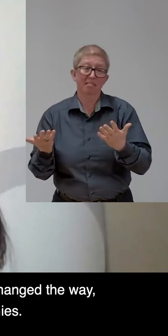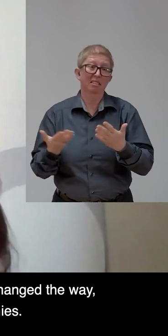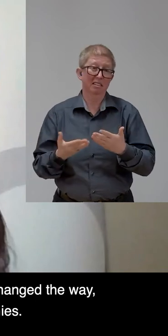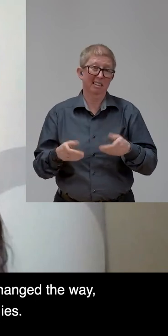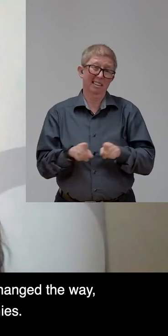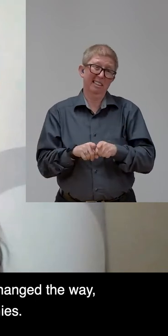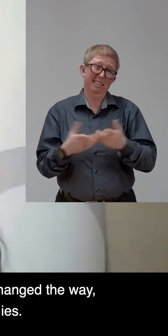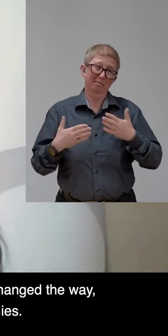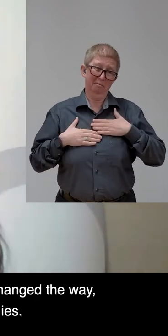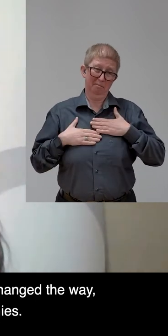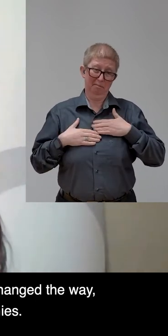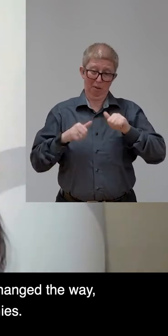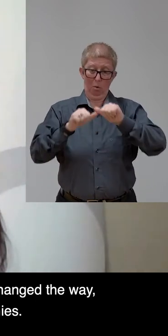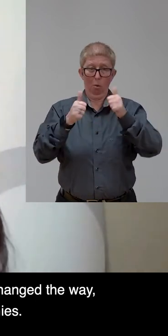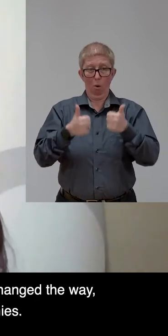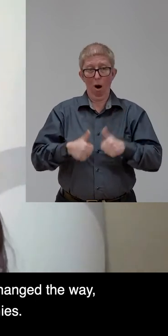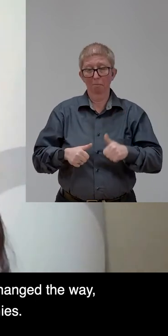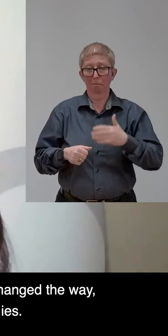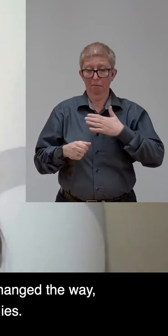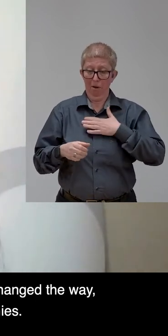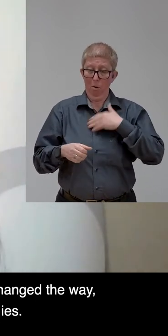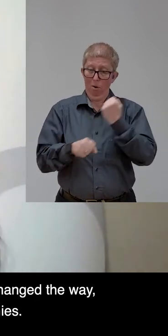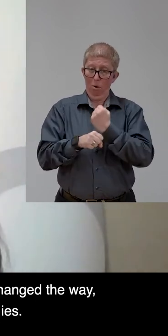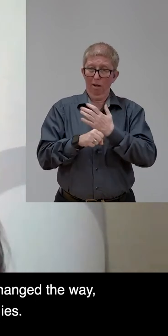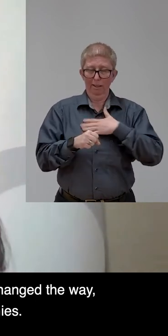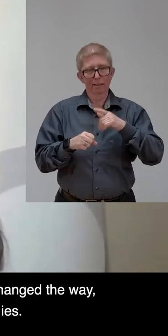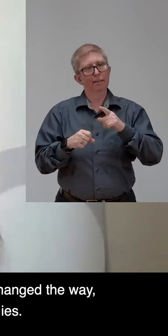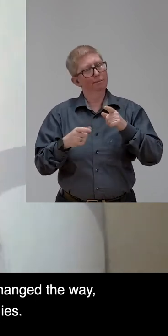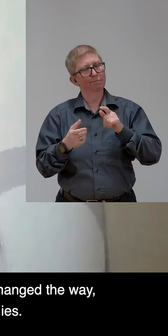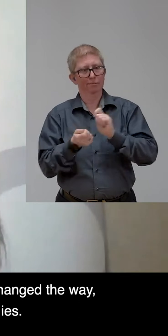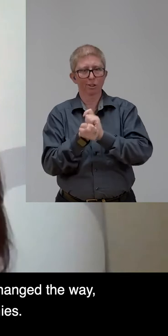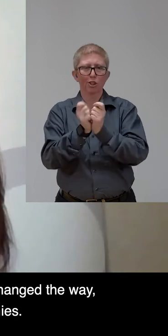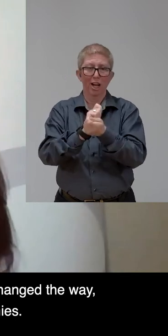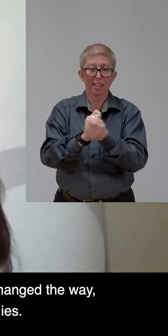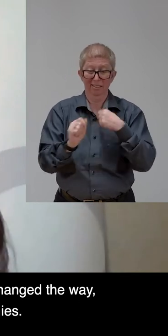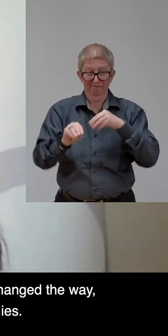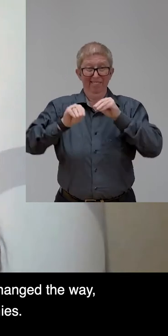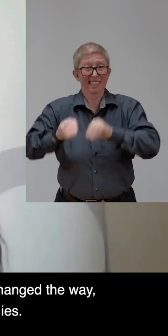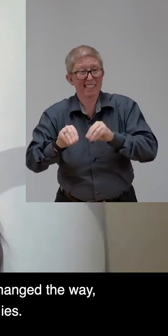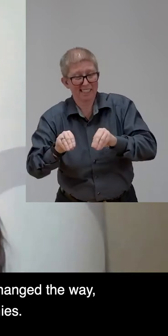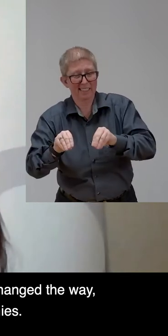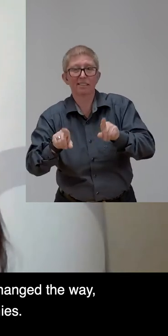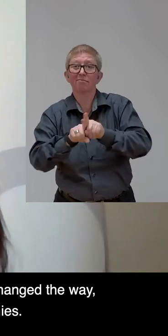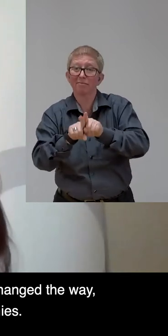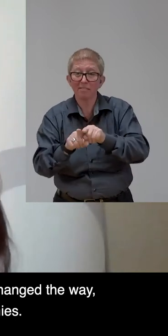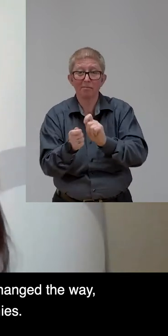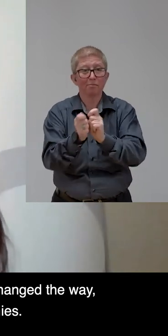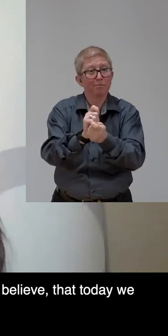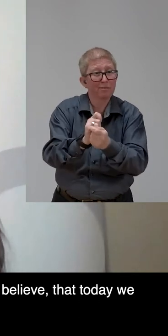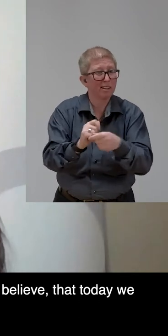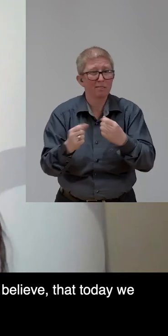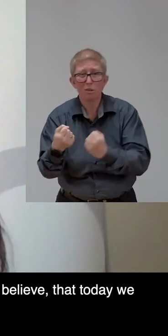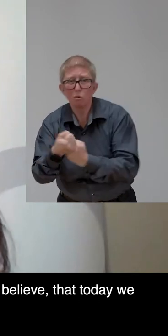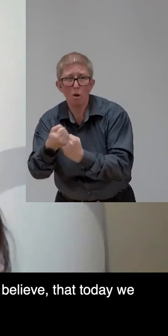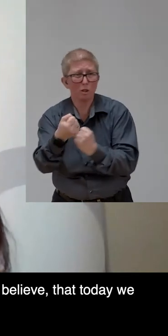We changed the way we were training people. We changed the way that we were bringing support to the companies. We changed